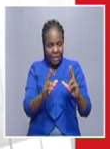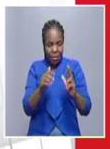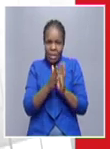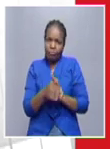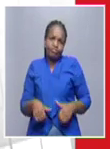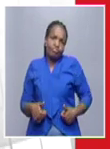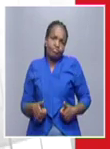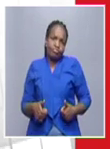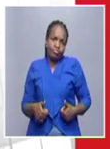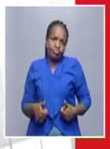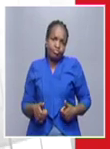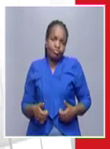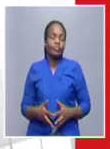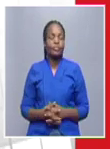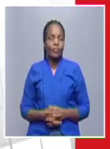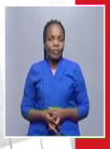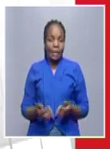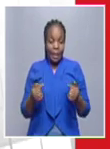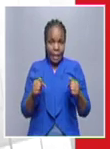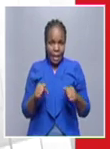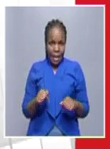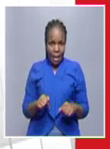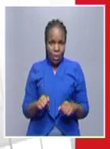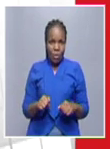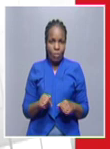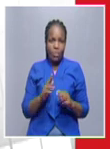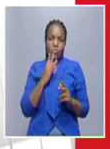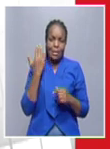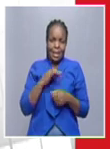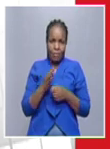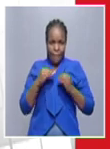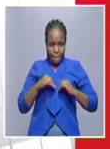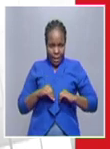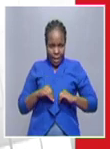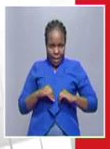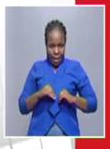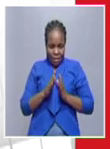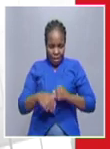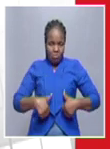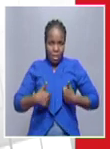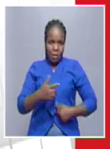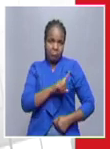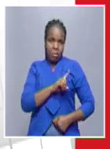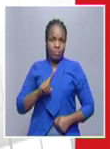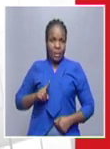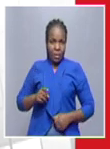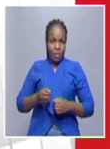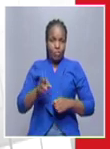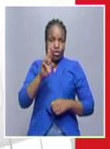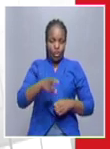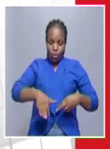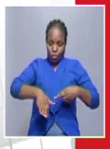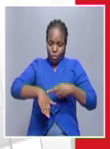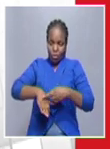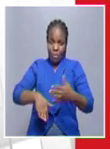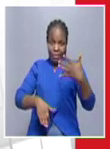today today we recorded 11 new recoveries from five regions they are as follows